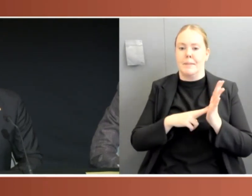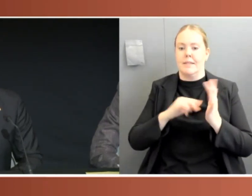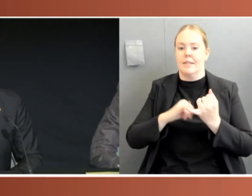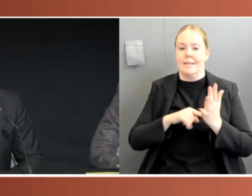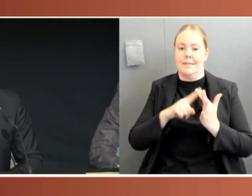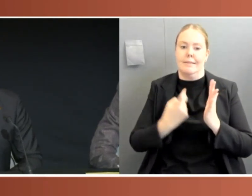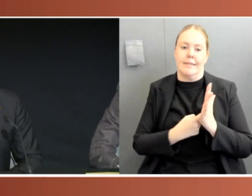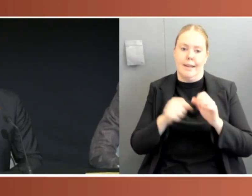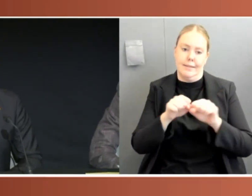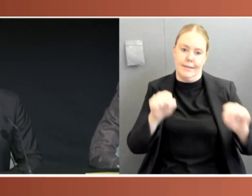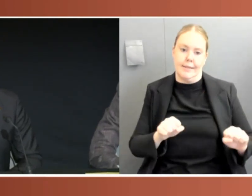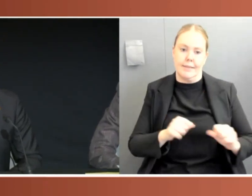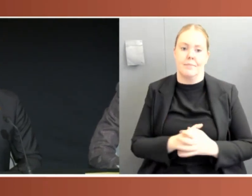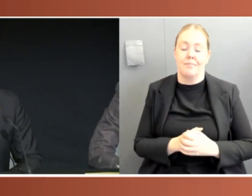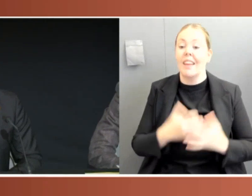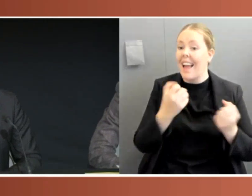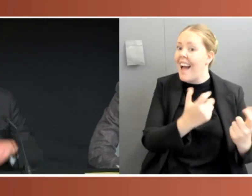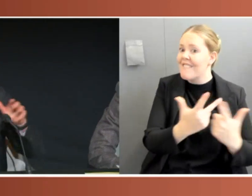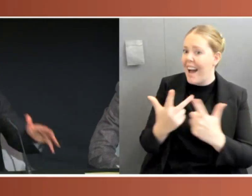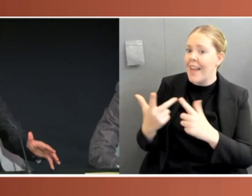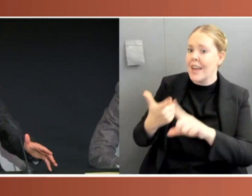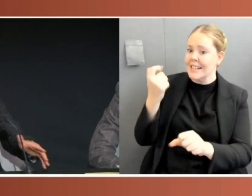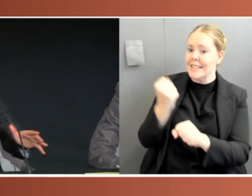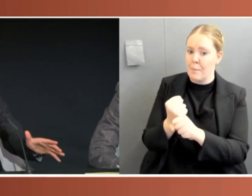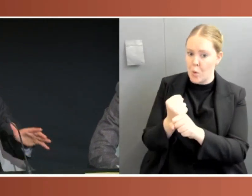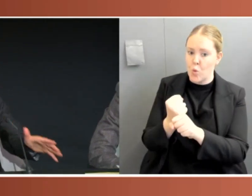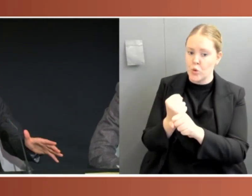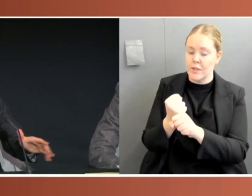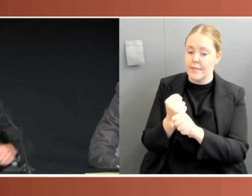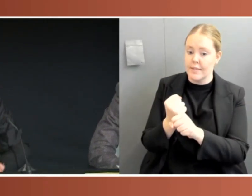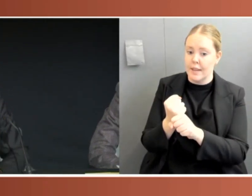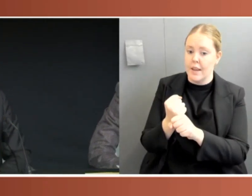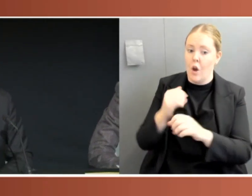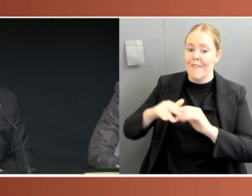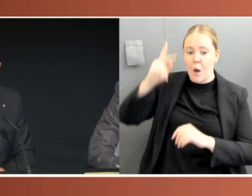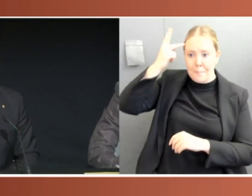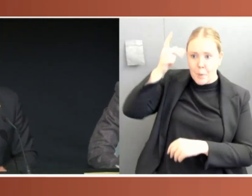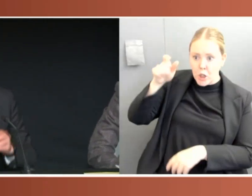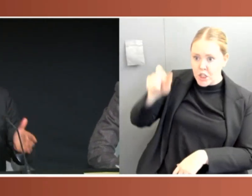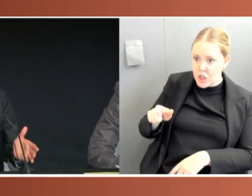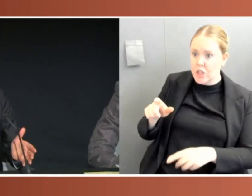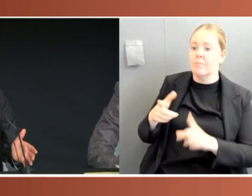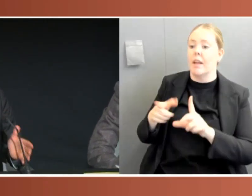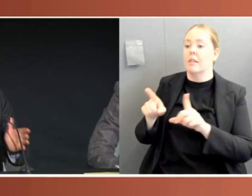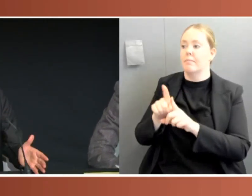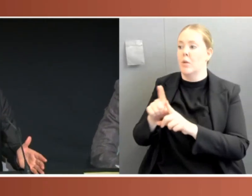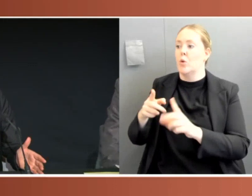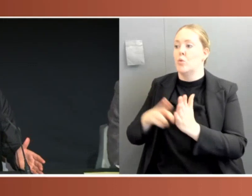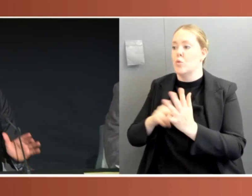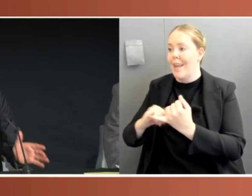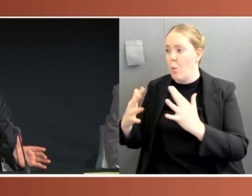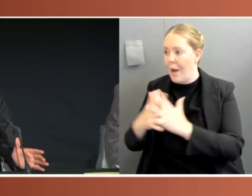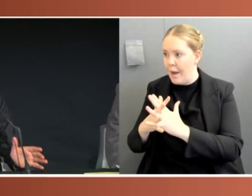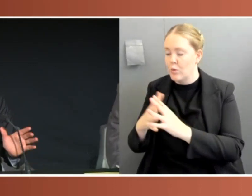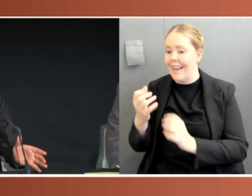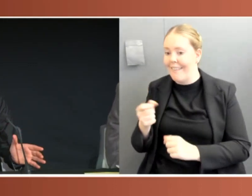of parliamentarians trying to assert the parliamentary role. New South Wales upper house being one prominent example. The Senate Scrutiny Committee being another one.